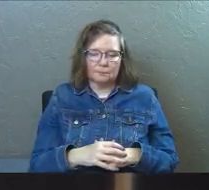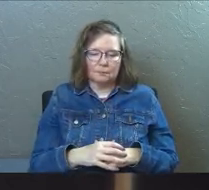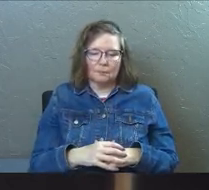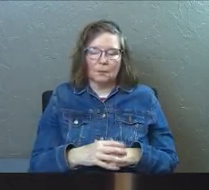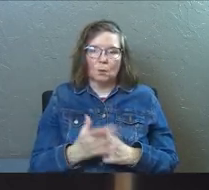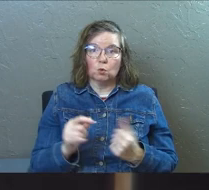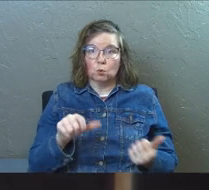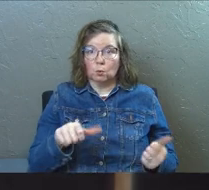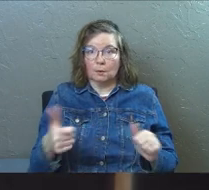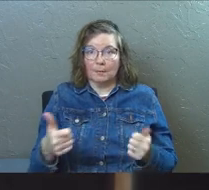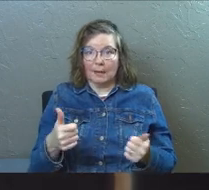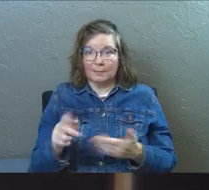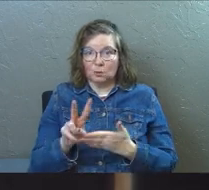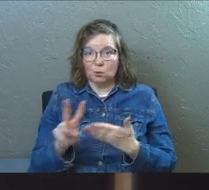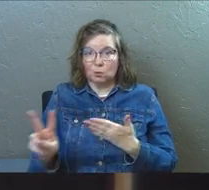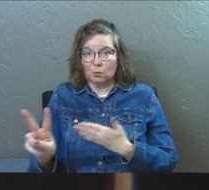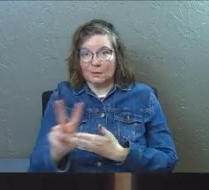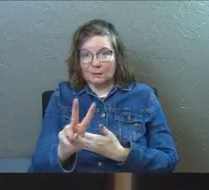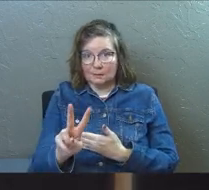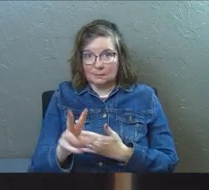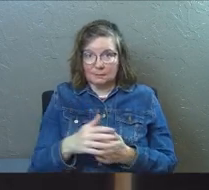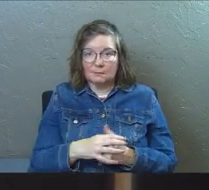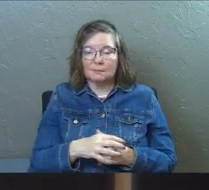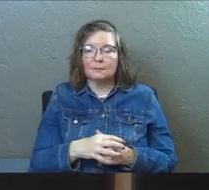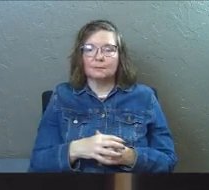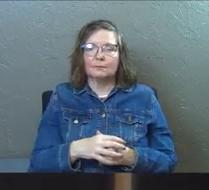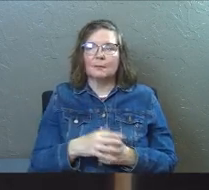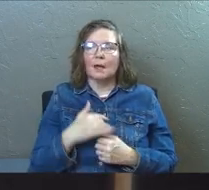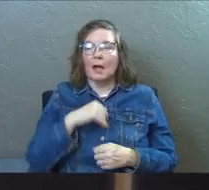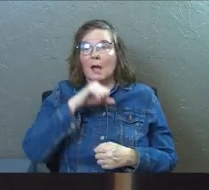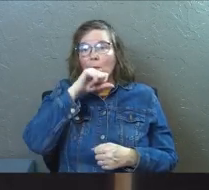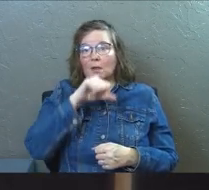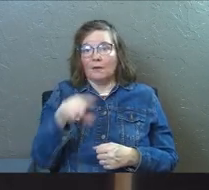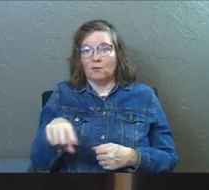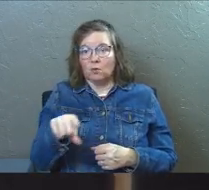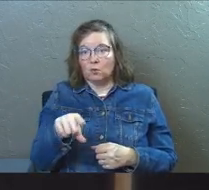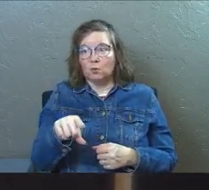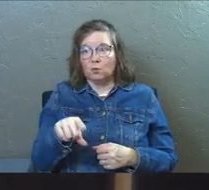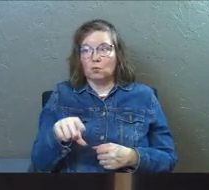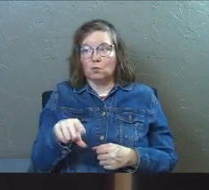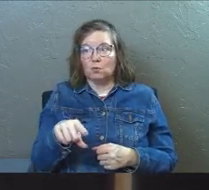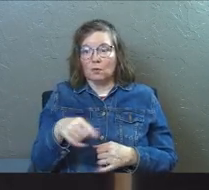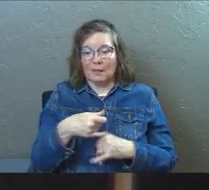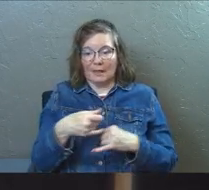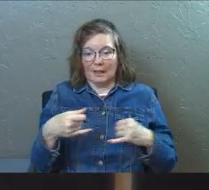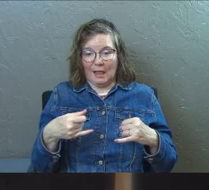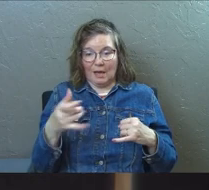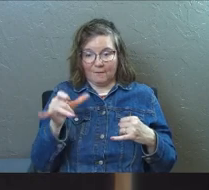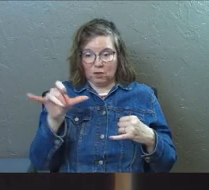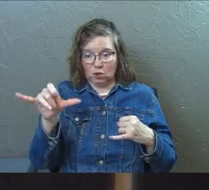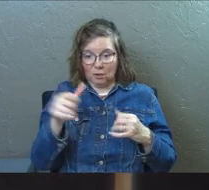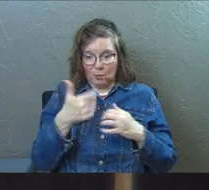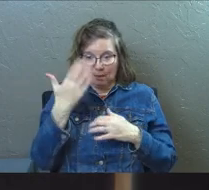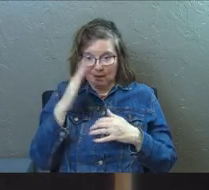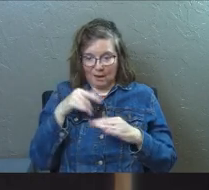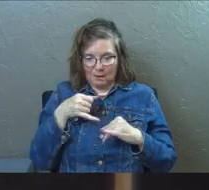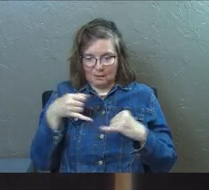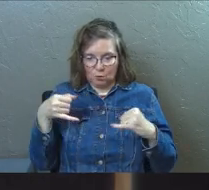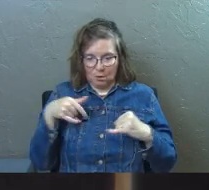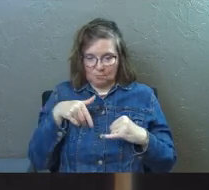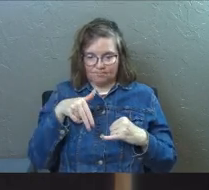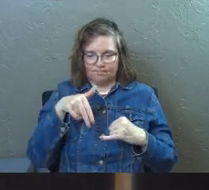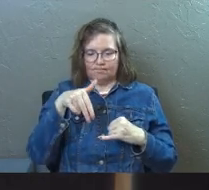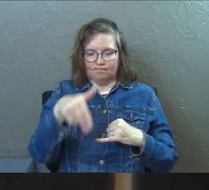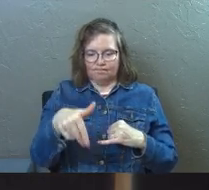We're doing baptisms in two weeks. I'd love for you to cross this line of eternity with God that you've never